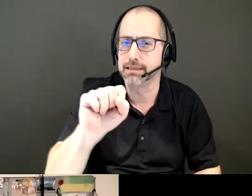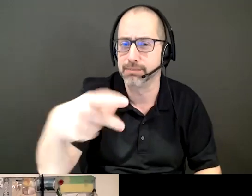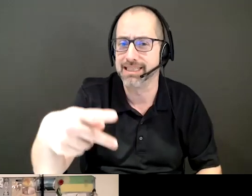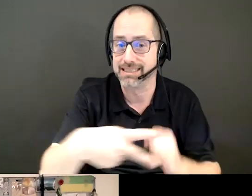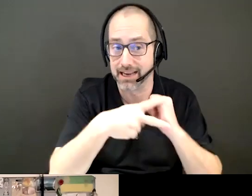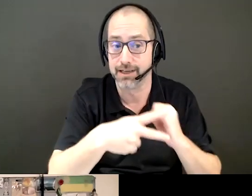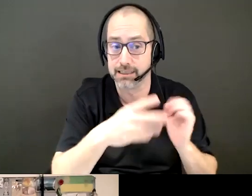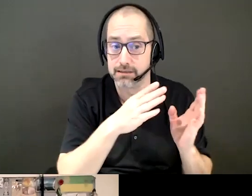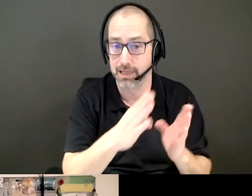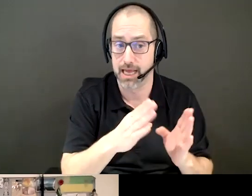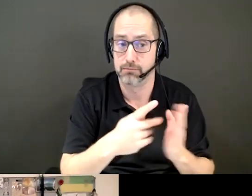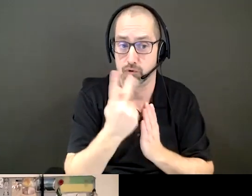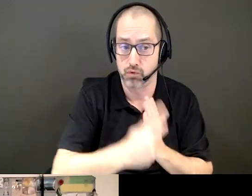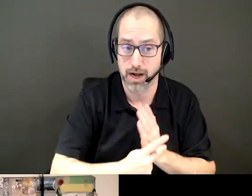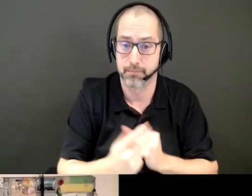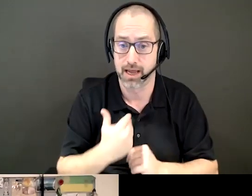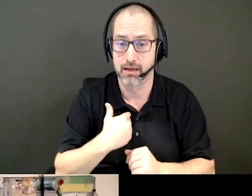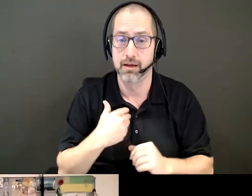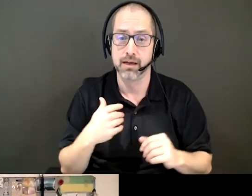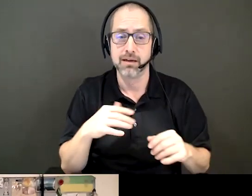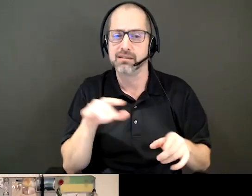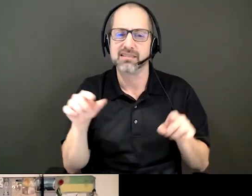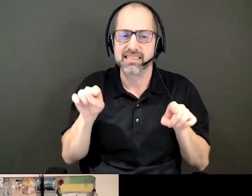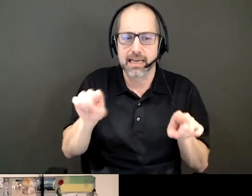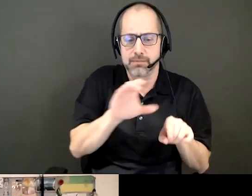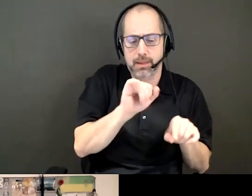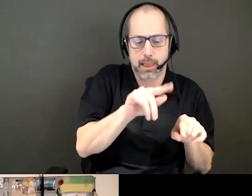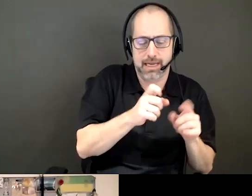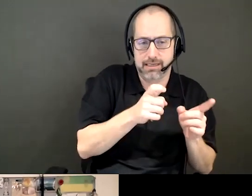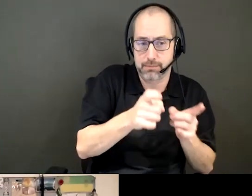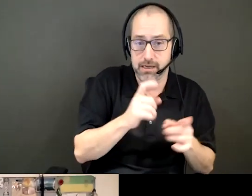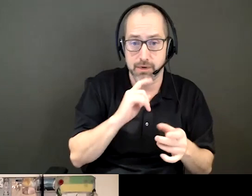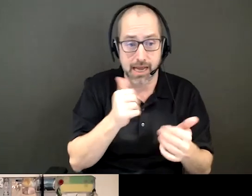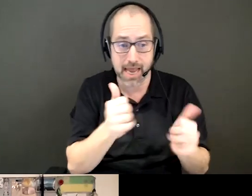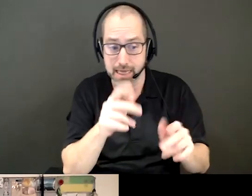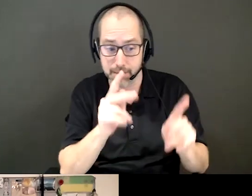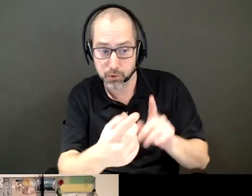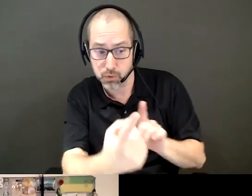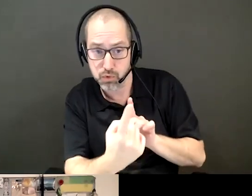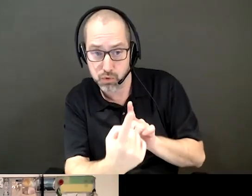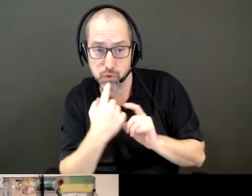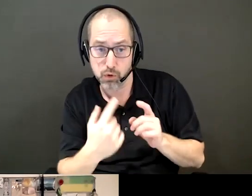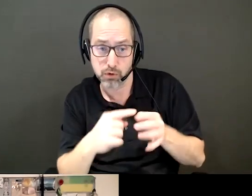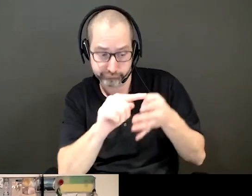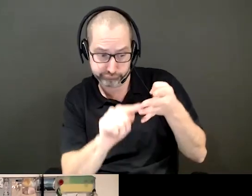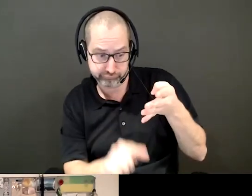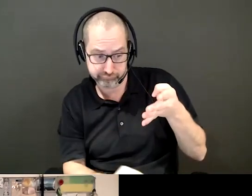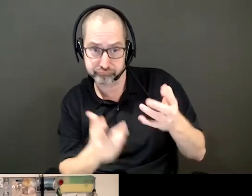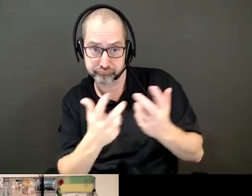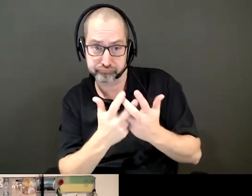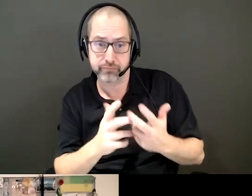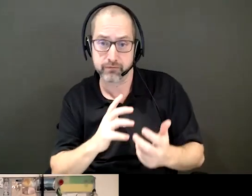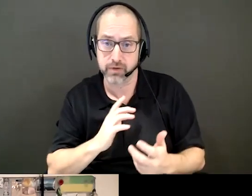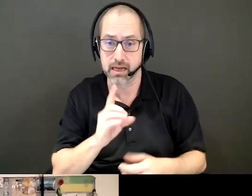Program, where not unlike the case management program, we work with eligible individuals. Eligible meaning that they have their